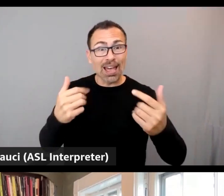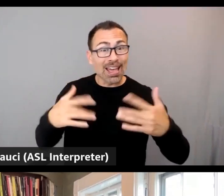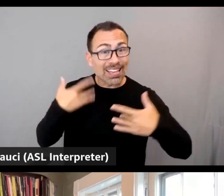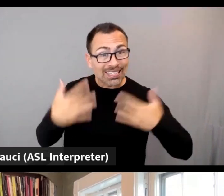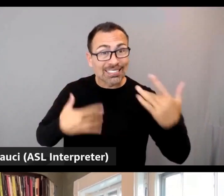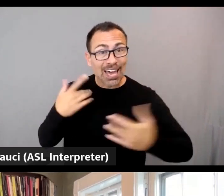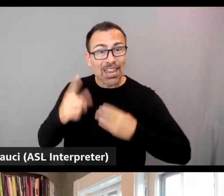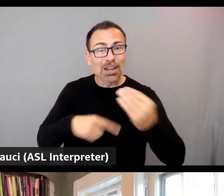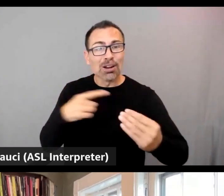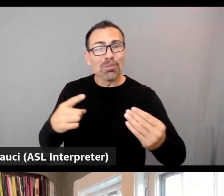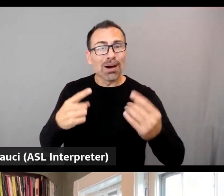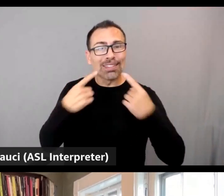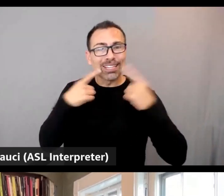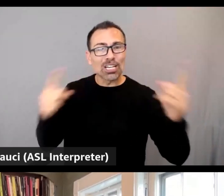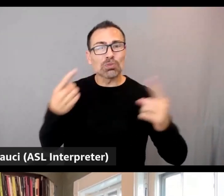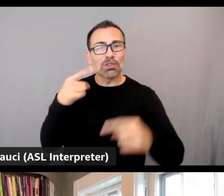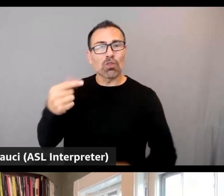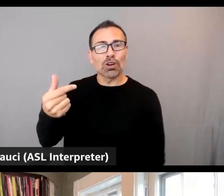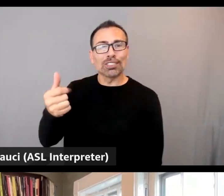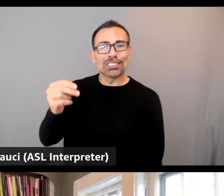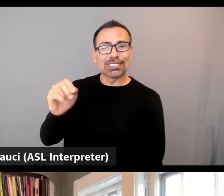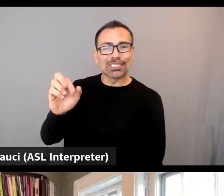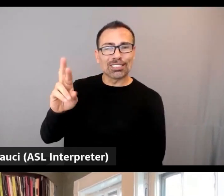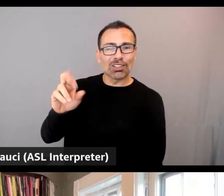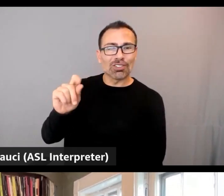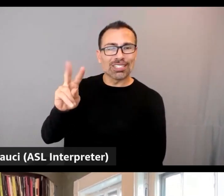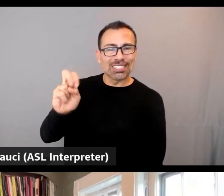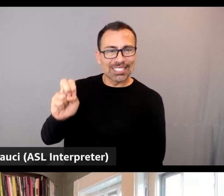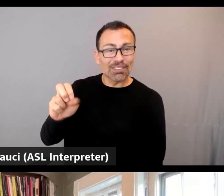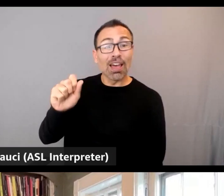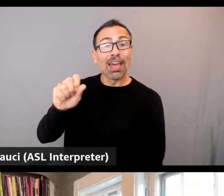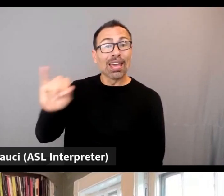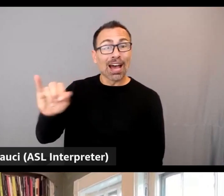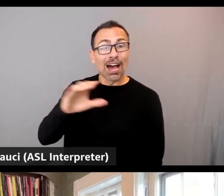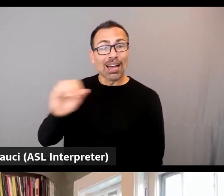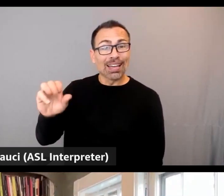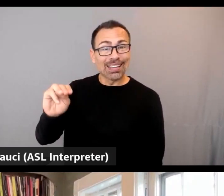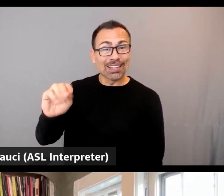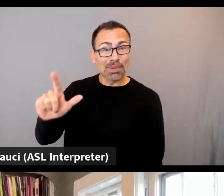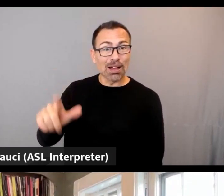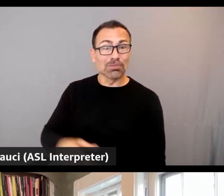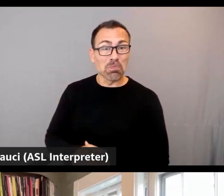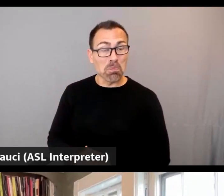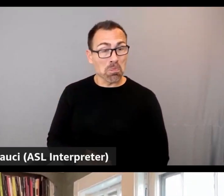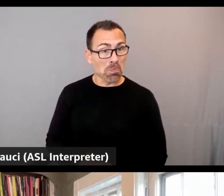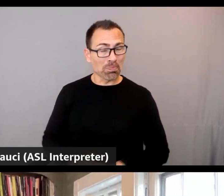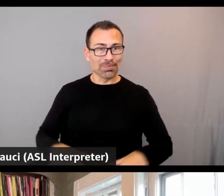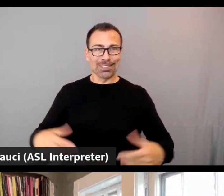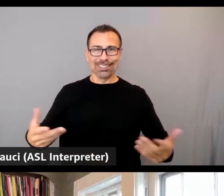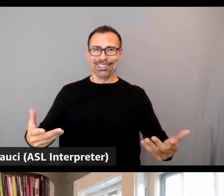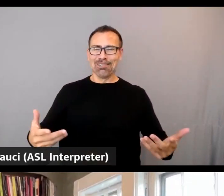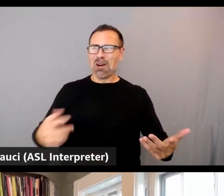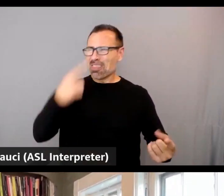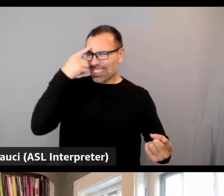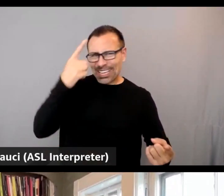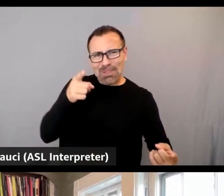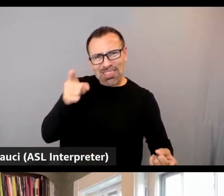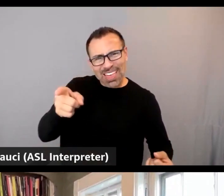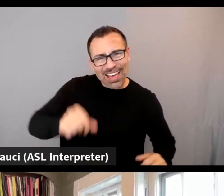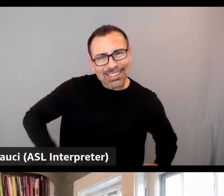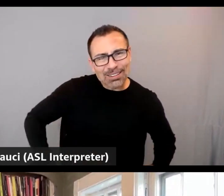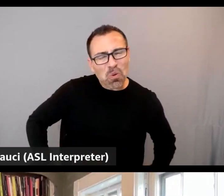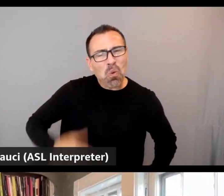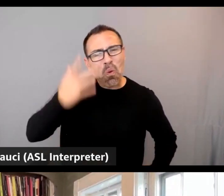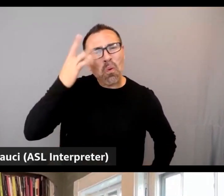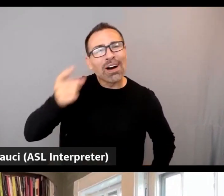generative AI and ML that Werner and Swami were talking about yesterday. So think about why that's the case, right, because if